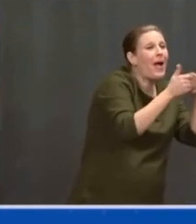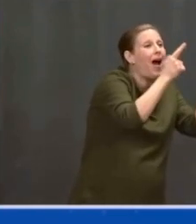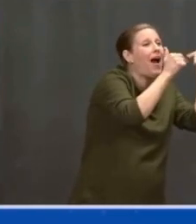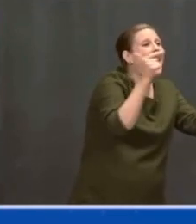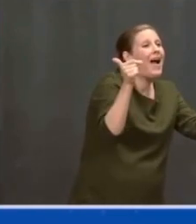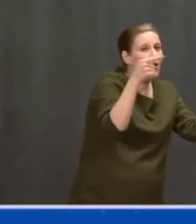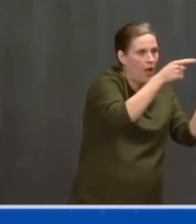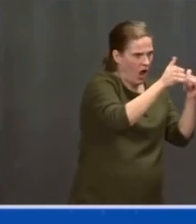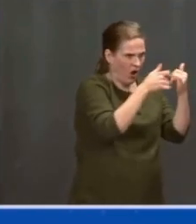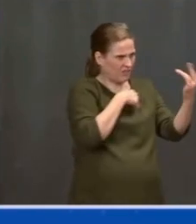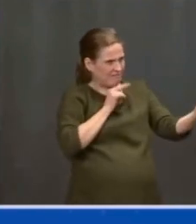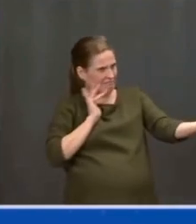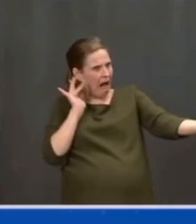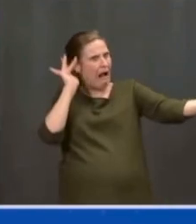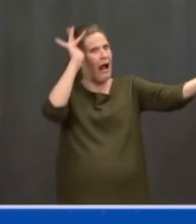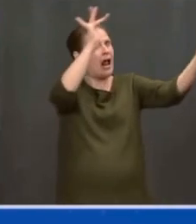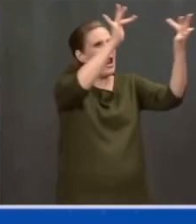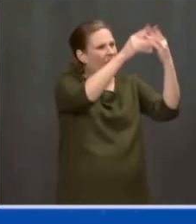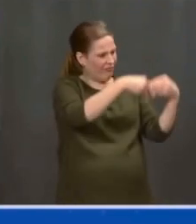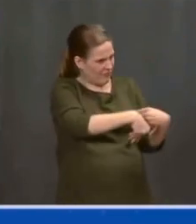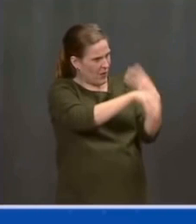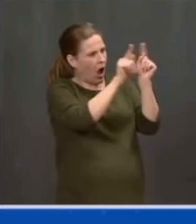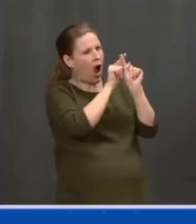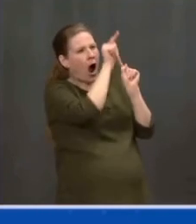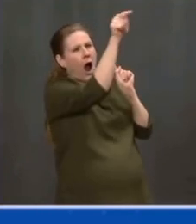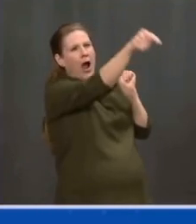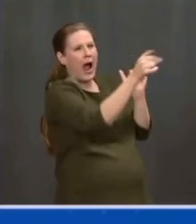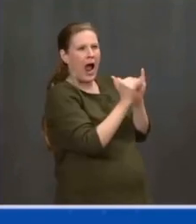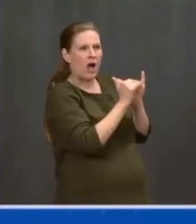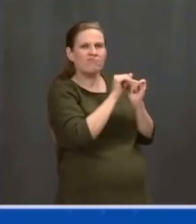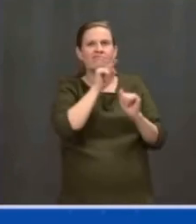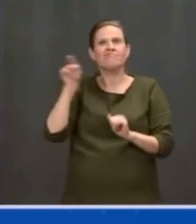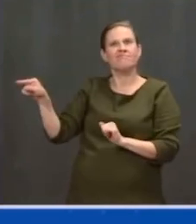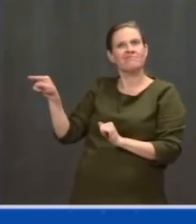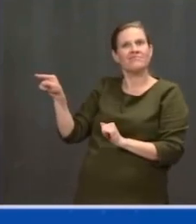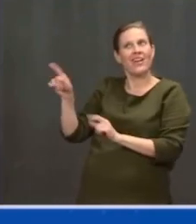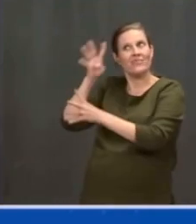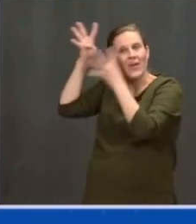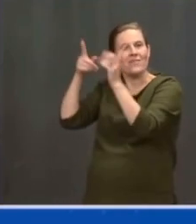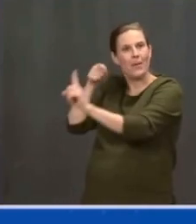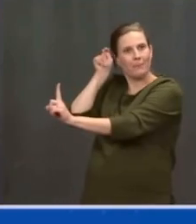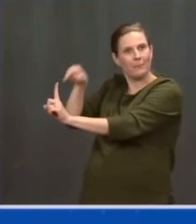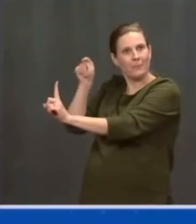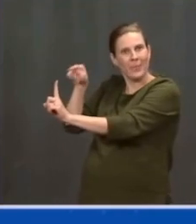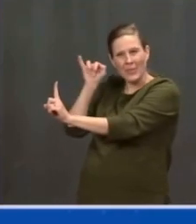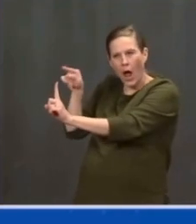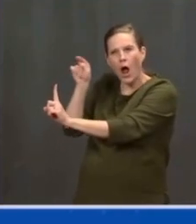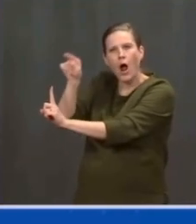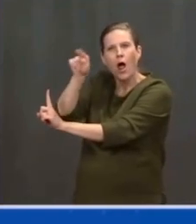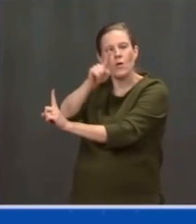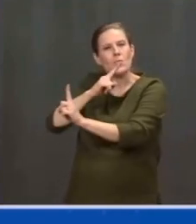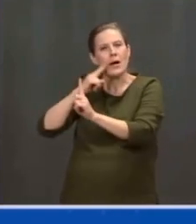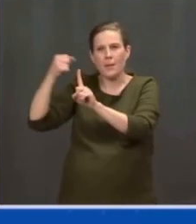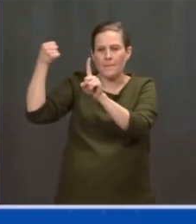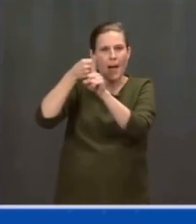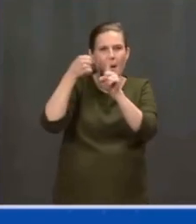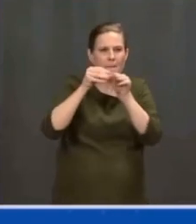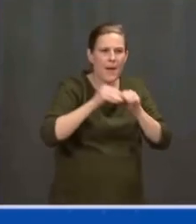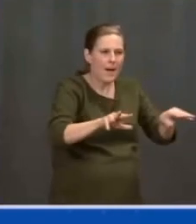comfort is needed. Think about what it means to you and your loved ones. We just have to imagine again.